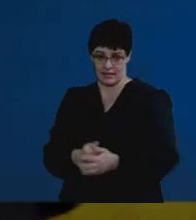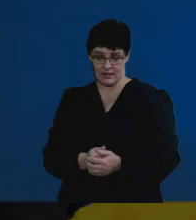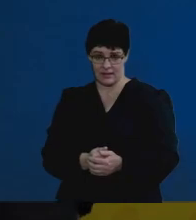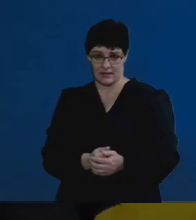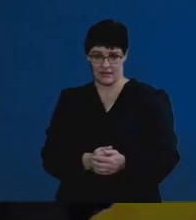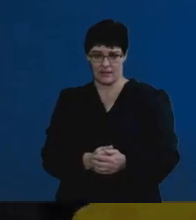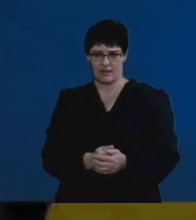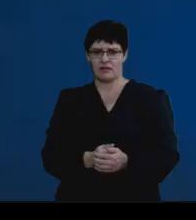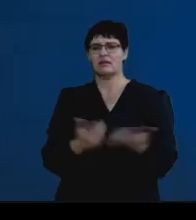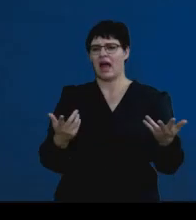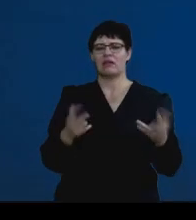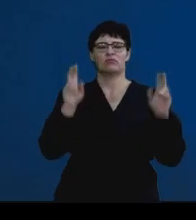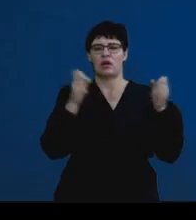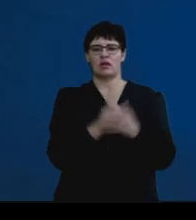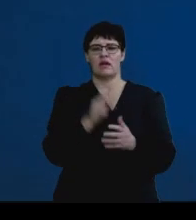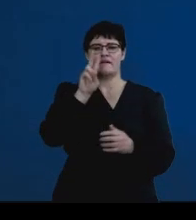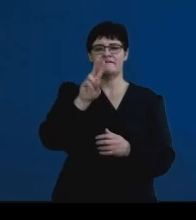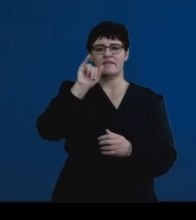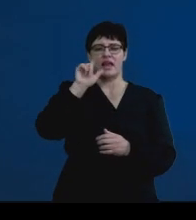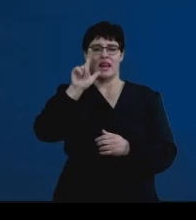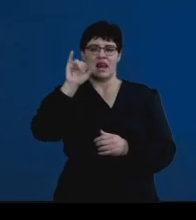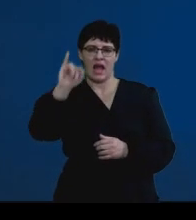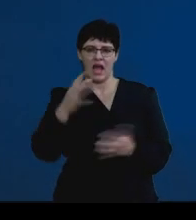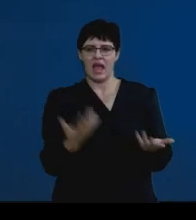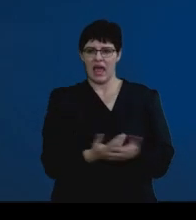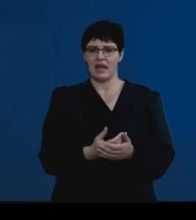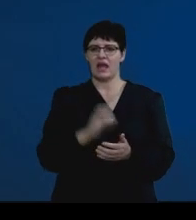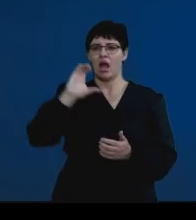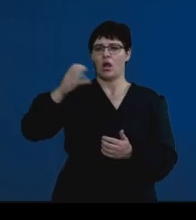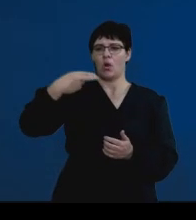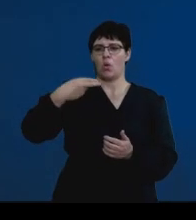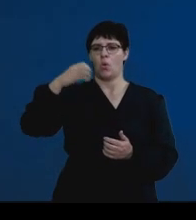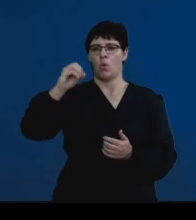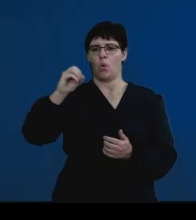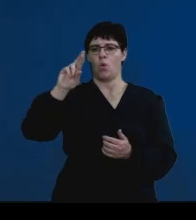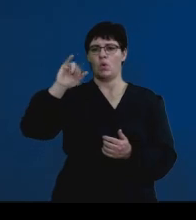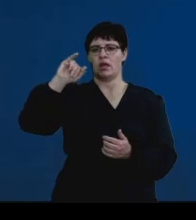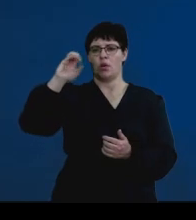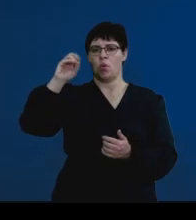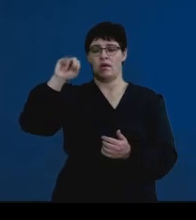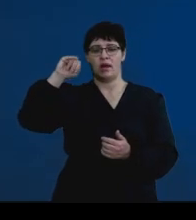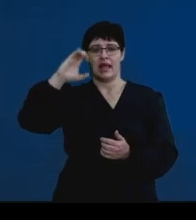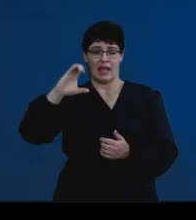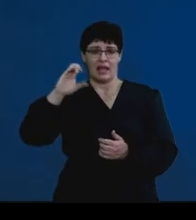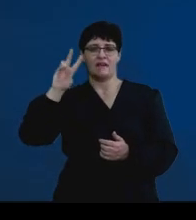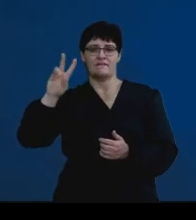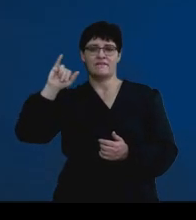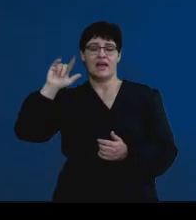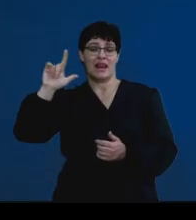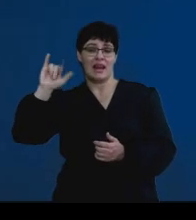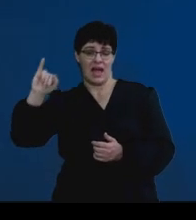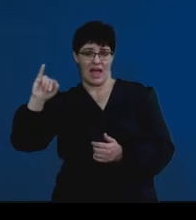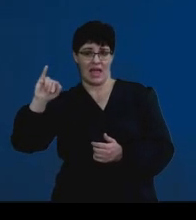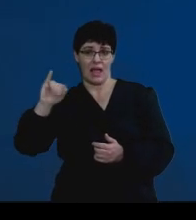there are terms such as villi and chorionic villi that are easily used but often